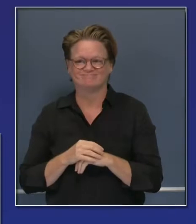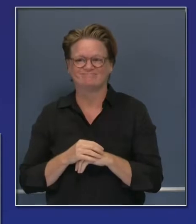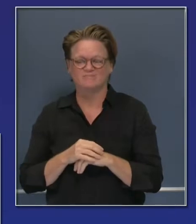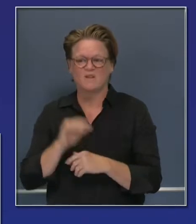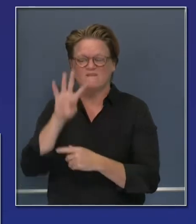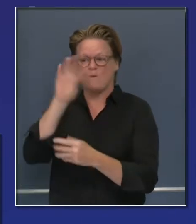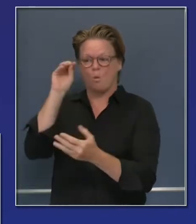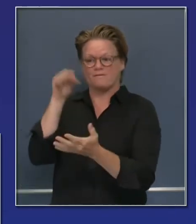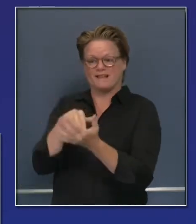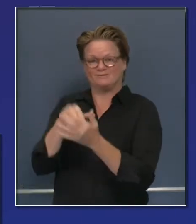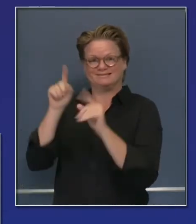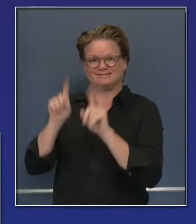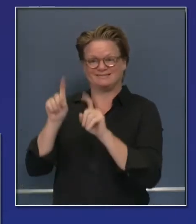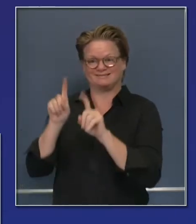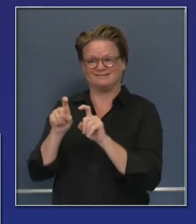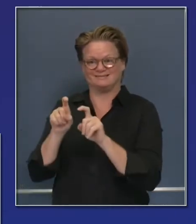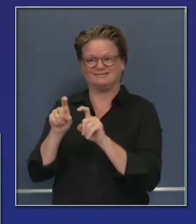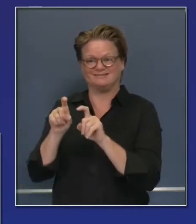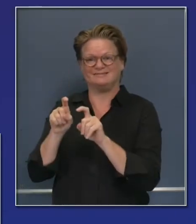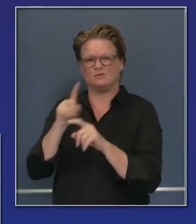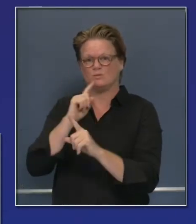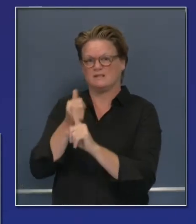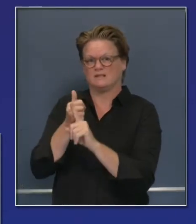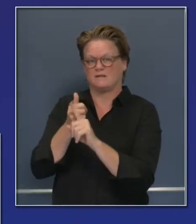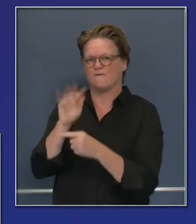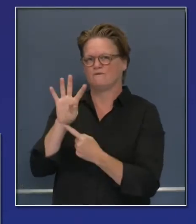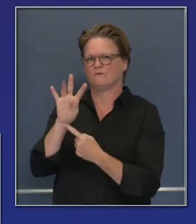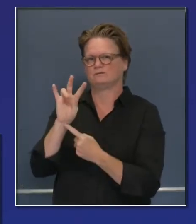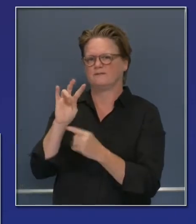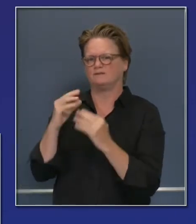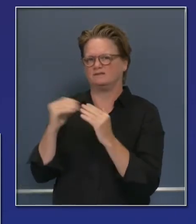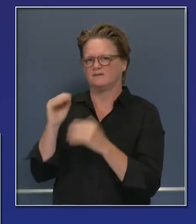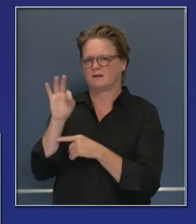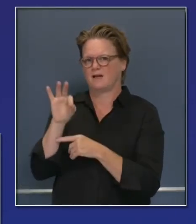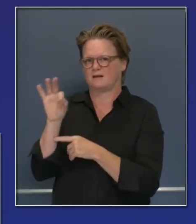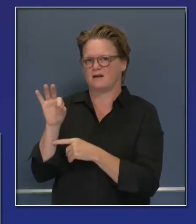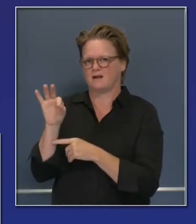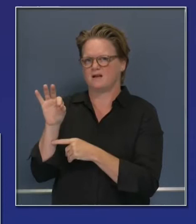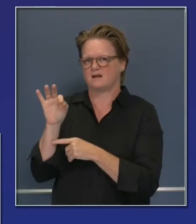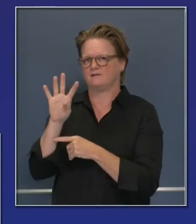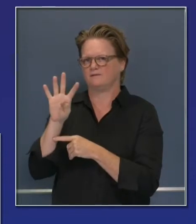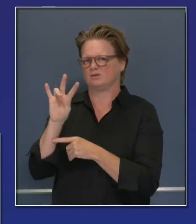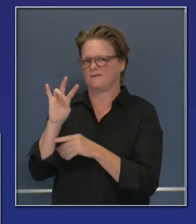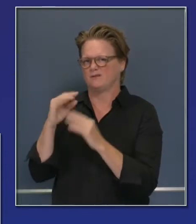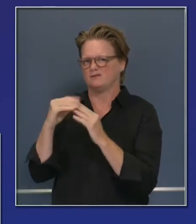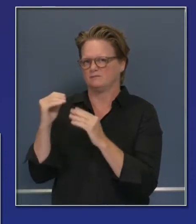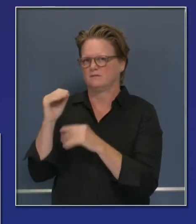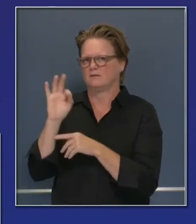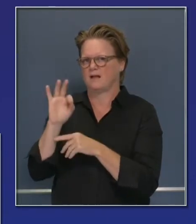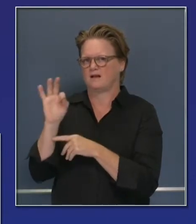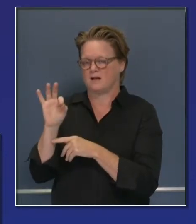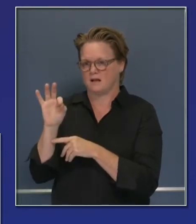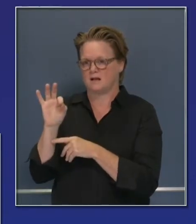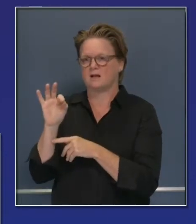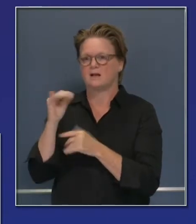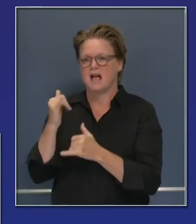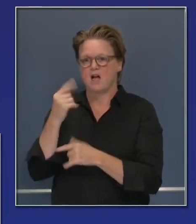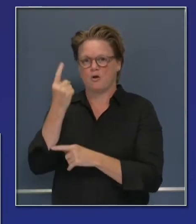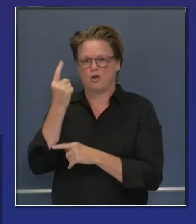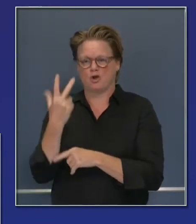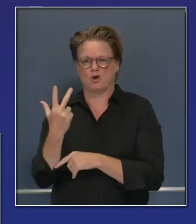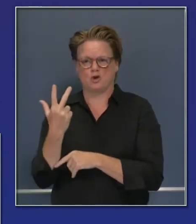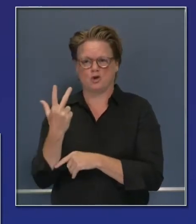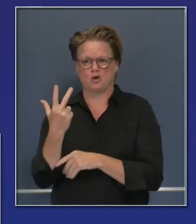per test will be $47.99. So let's just take the lower end of the average. That's a third of the